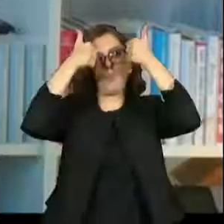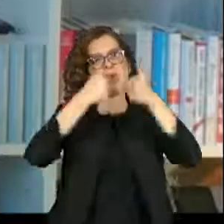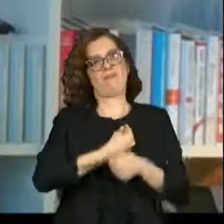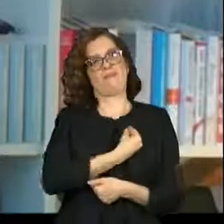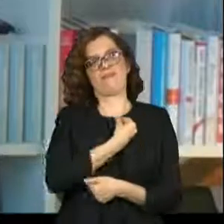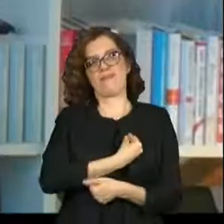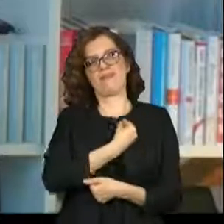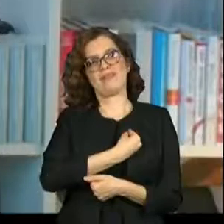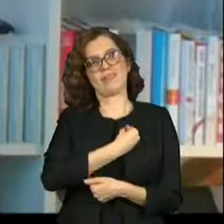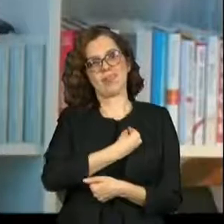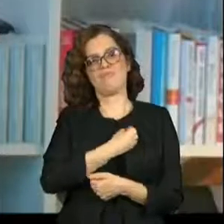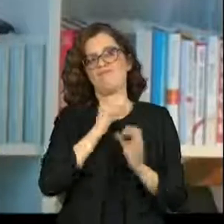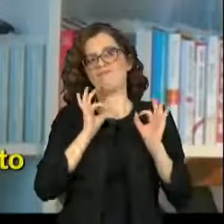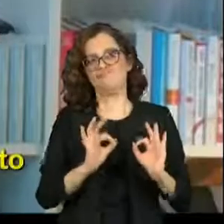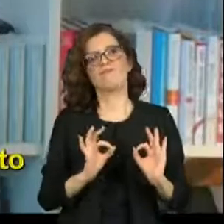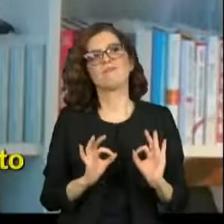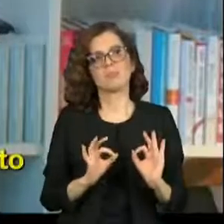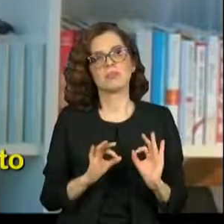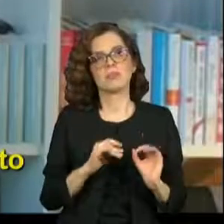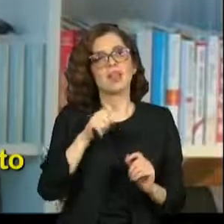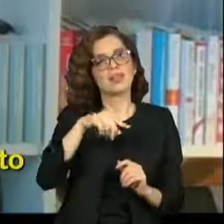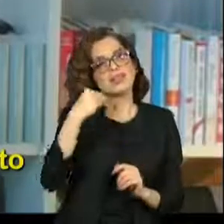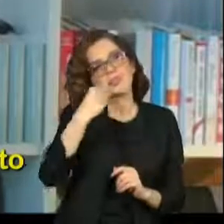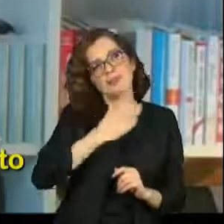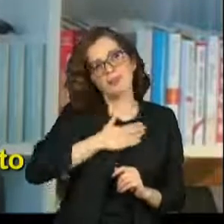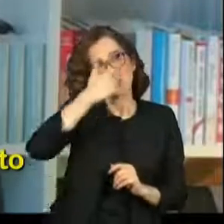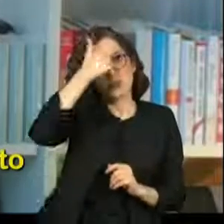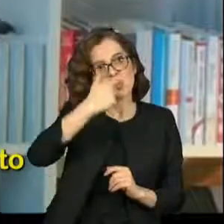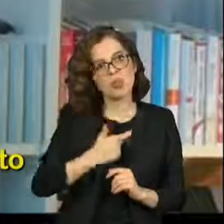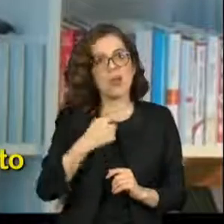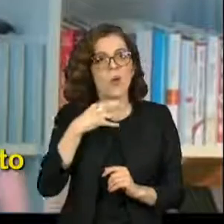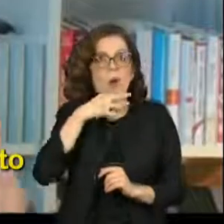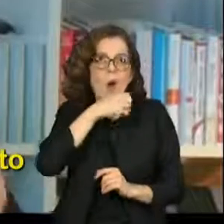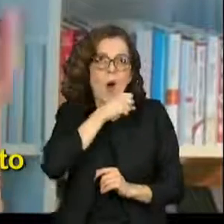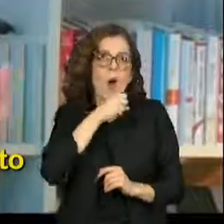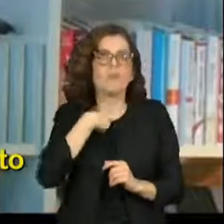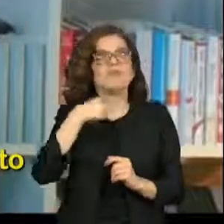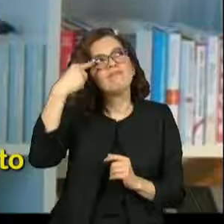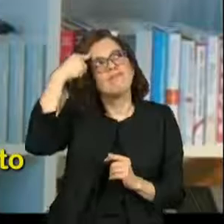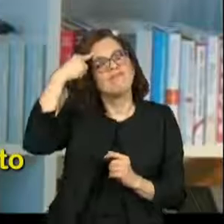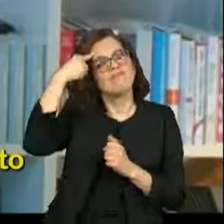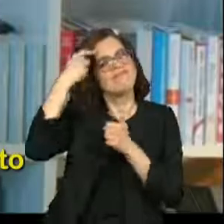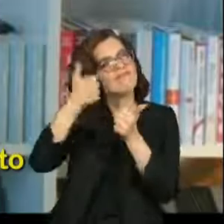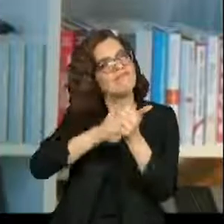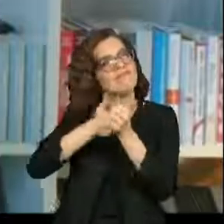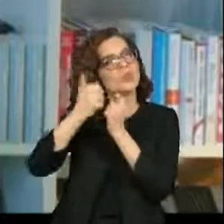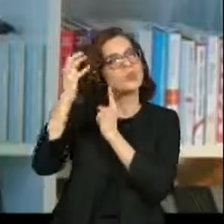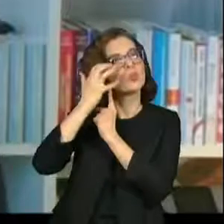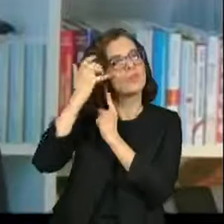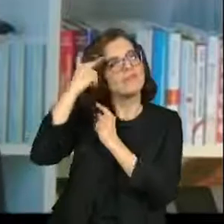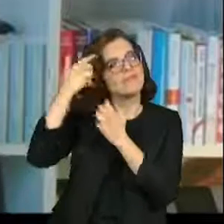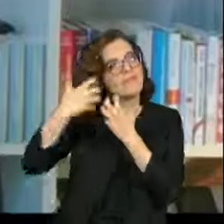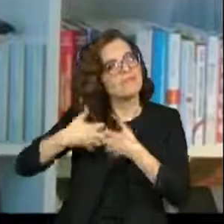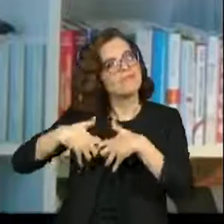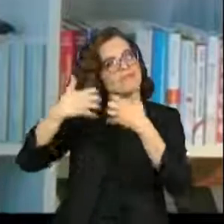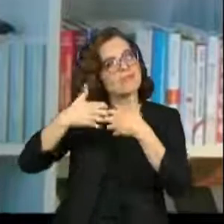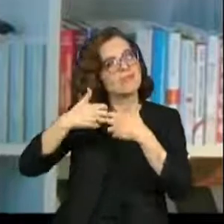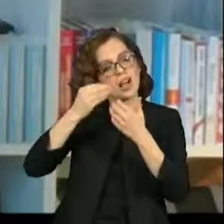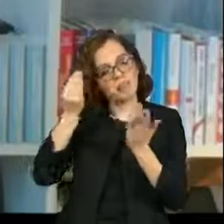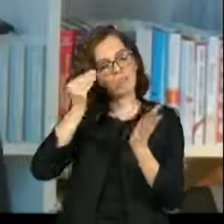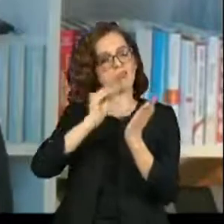for improving your life. I think that personal experience obviously shaped my intellectual thinking and is